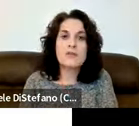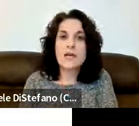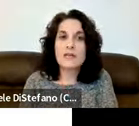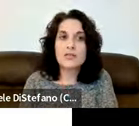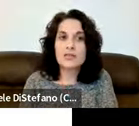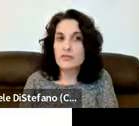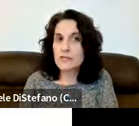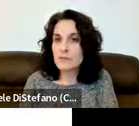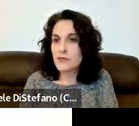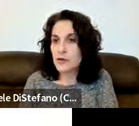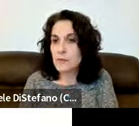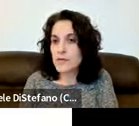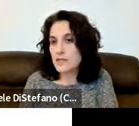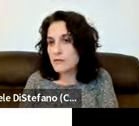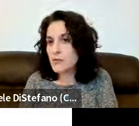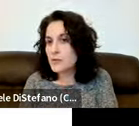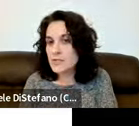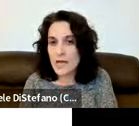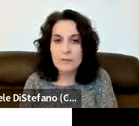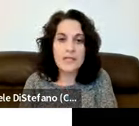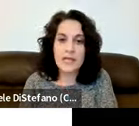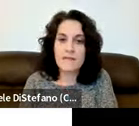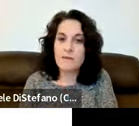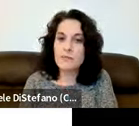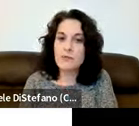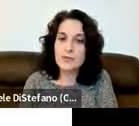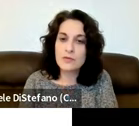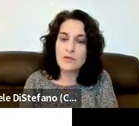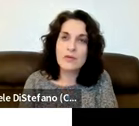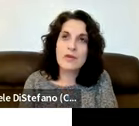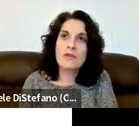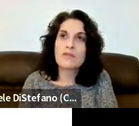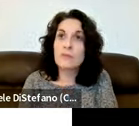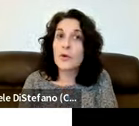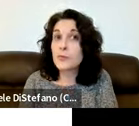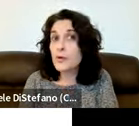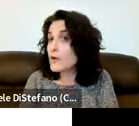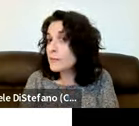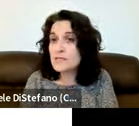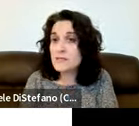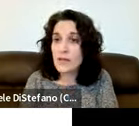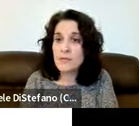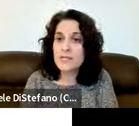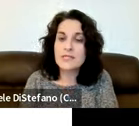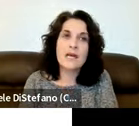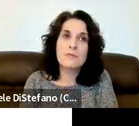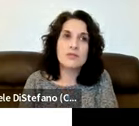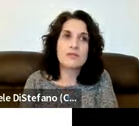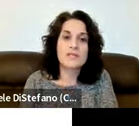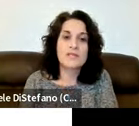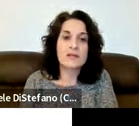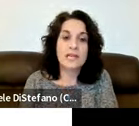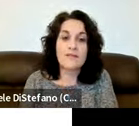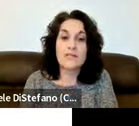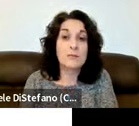you can stream from a cell phone tablet anything with bluetooth the remote programming is available at this time